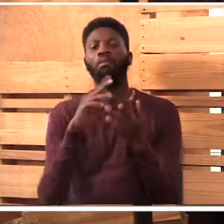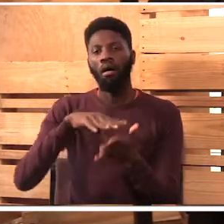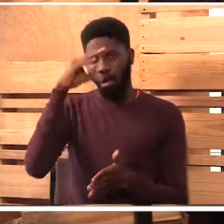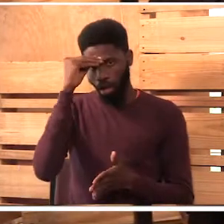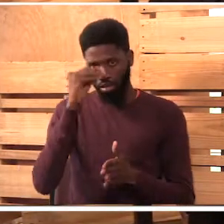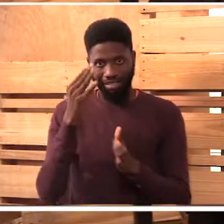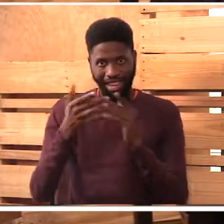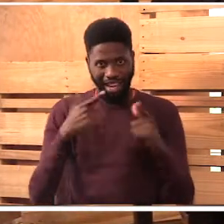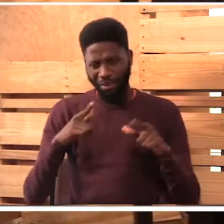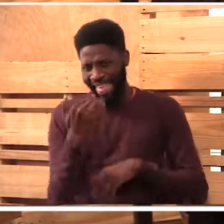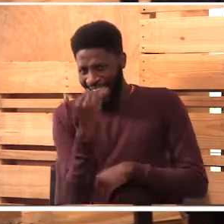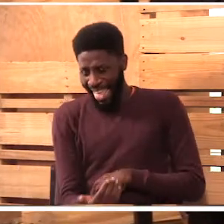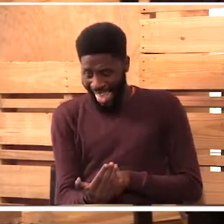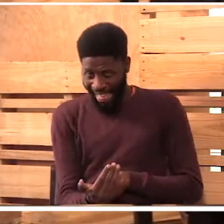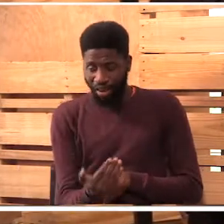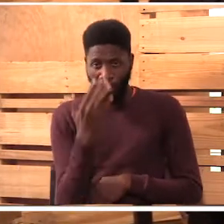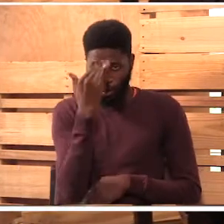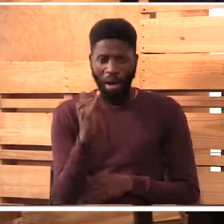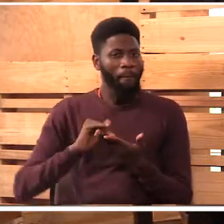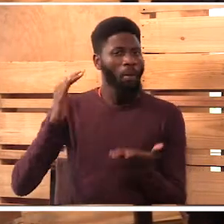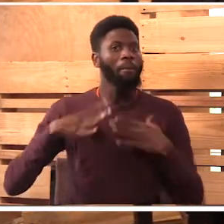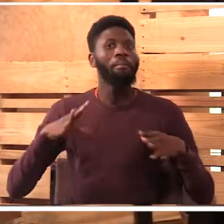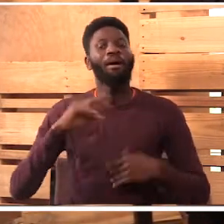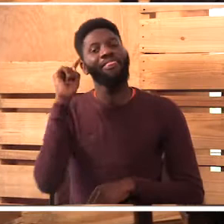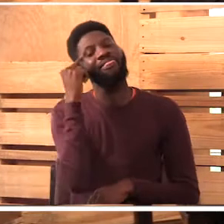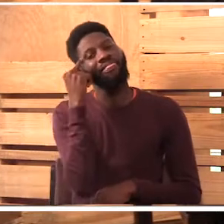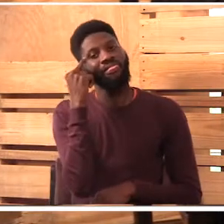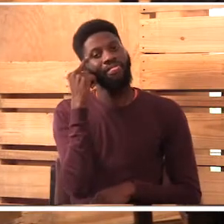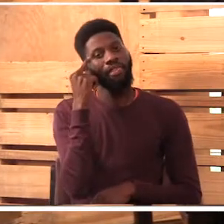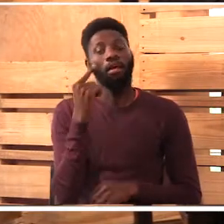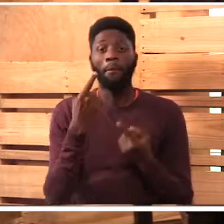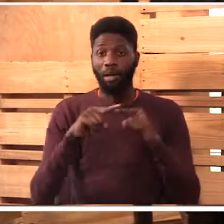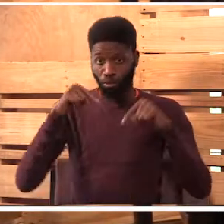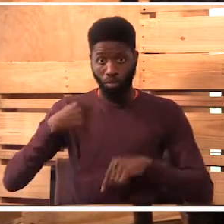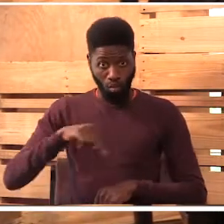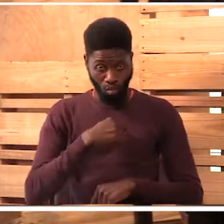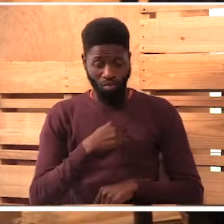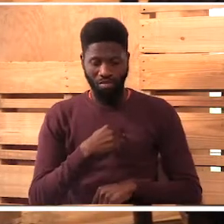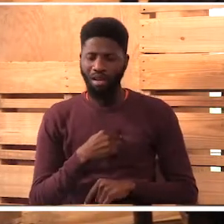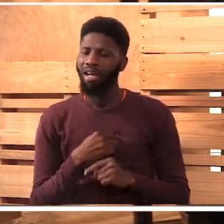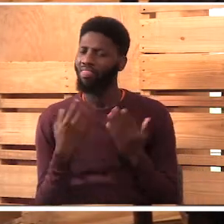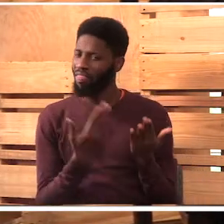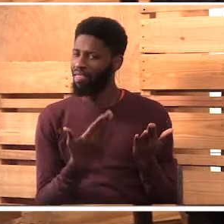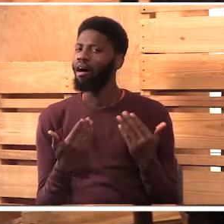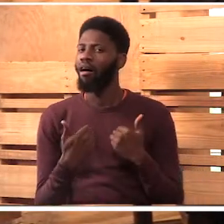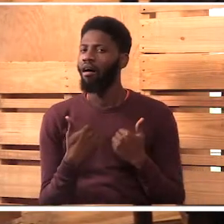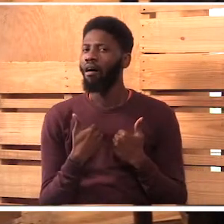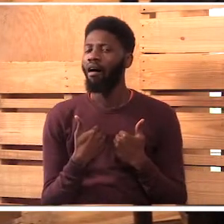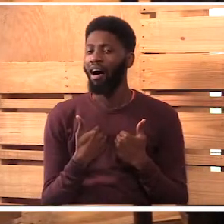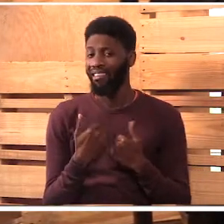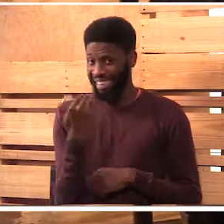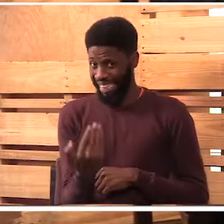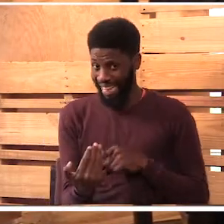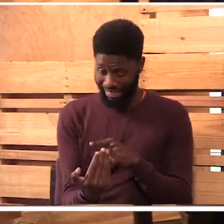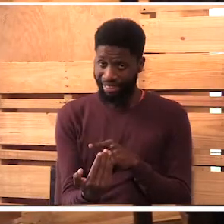from birth because that's what majority of people think. But today we have one of us, a child born